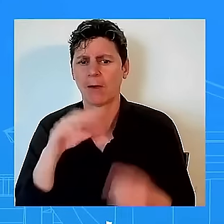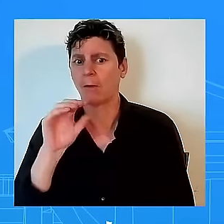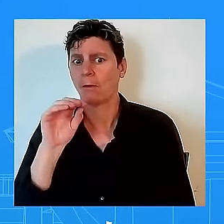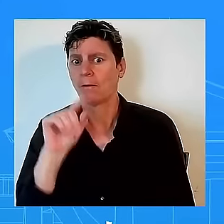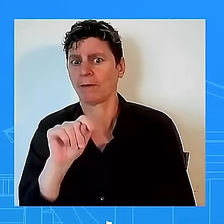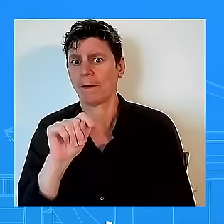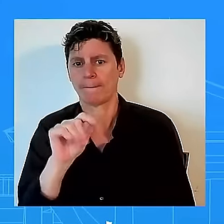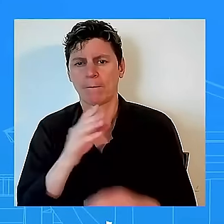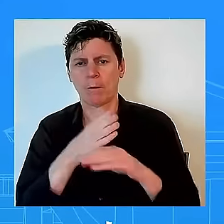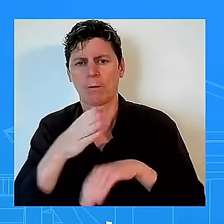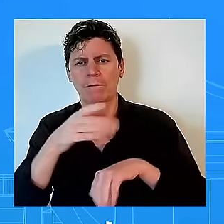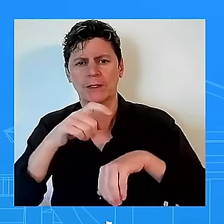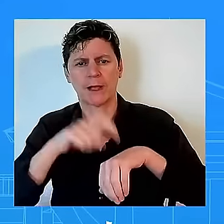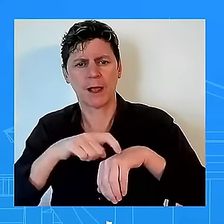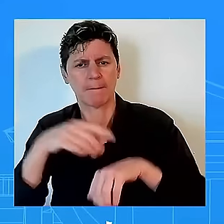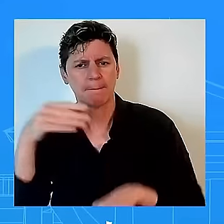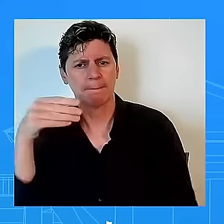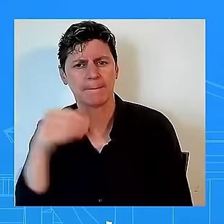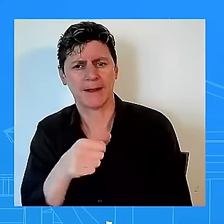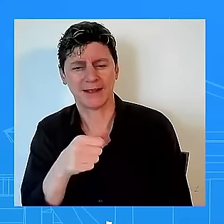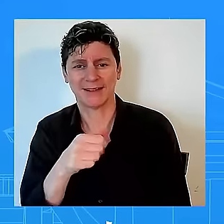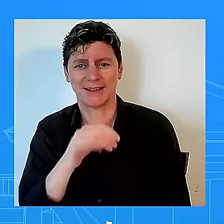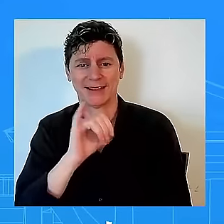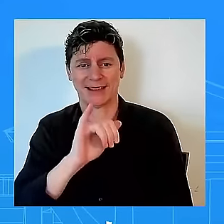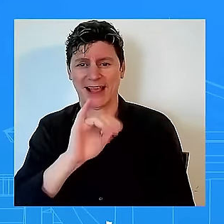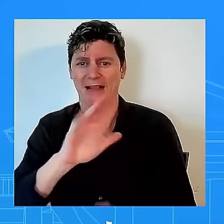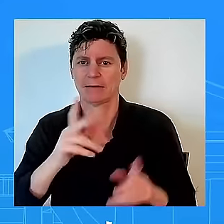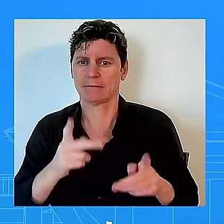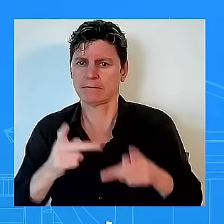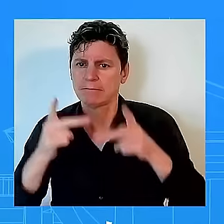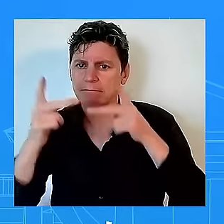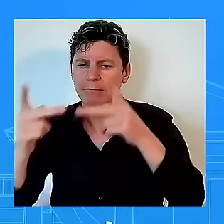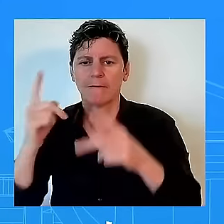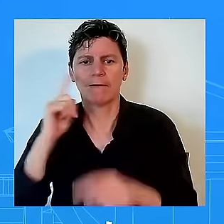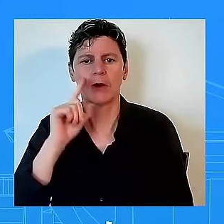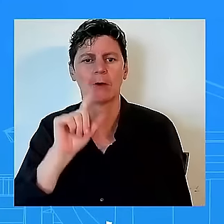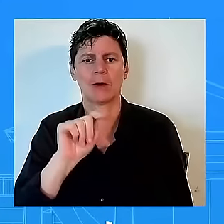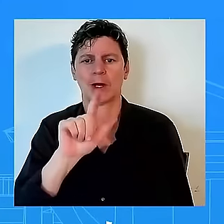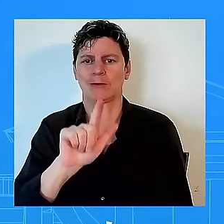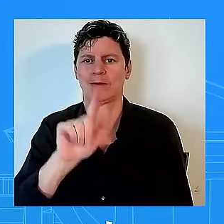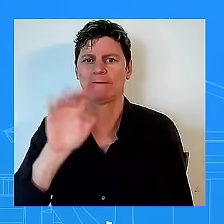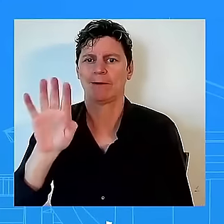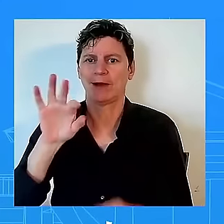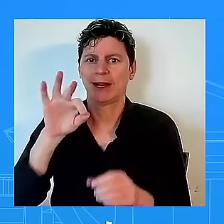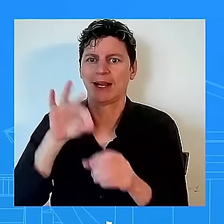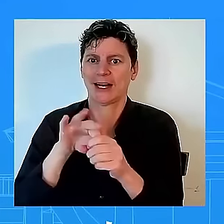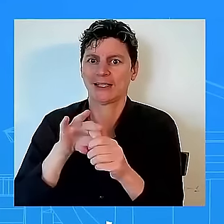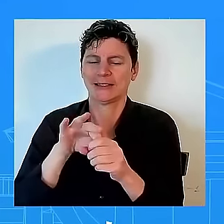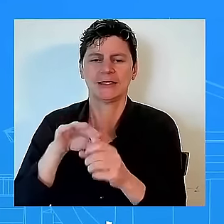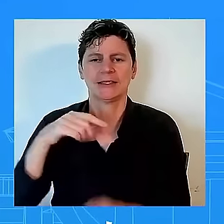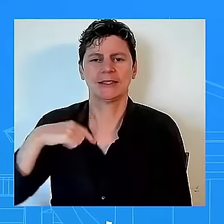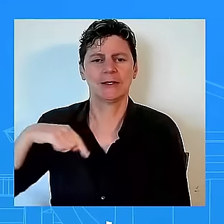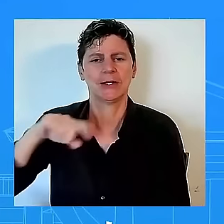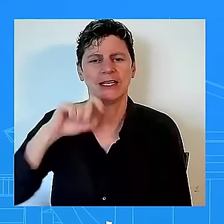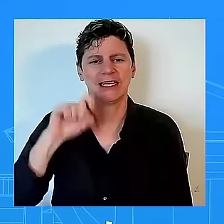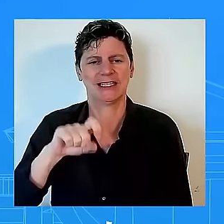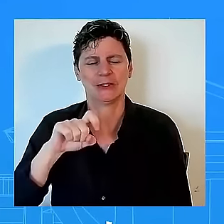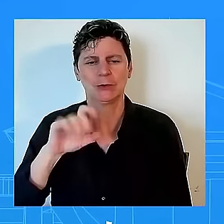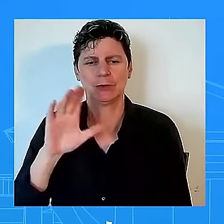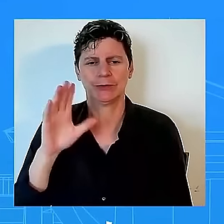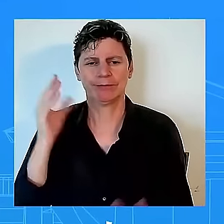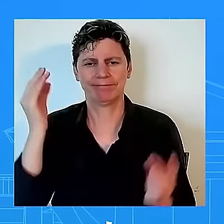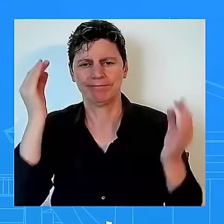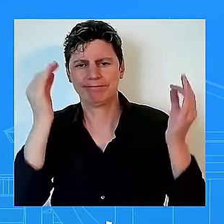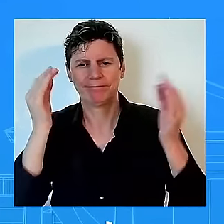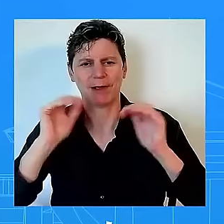uh in the 2024 election so i'm going to be really really mindful uh but we also can't forget what the last administration did they